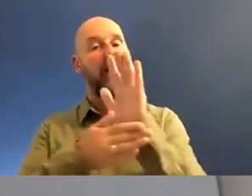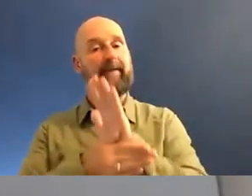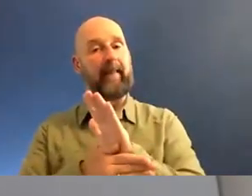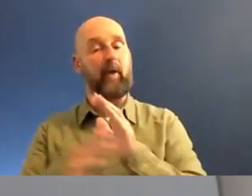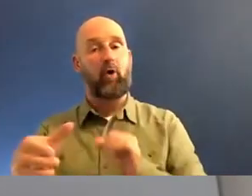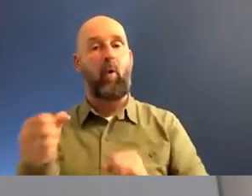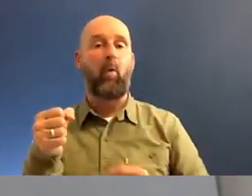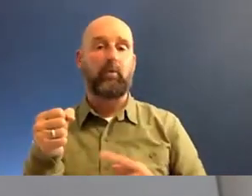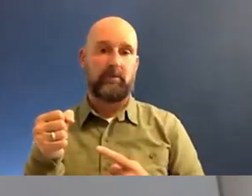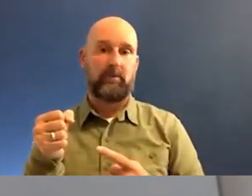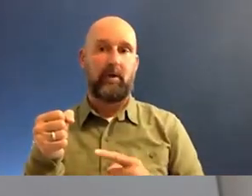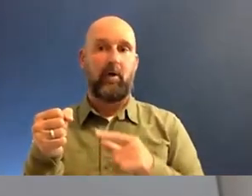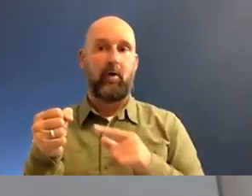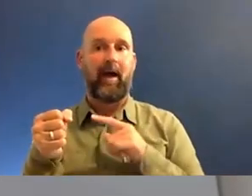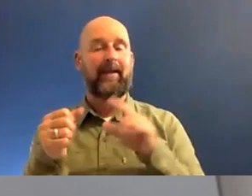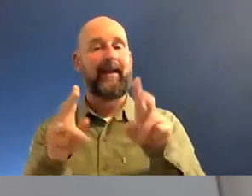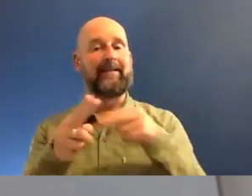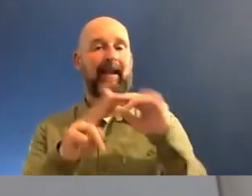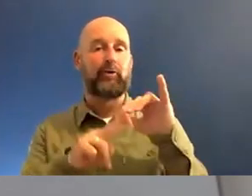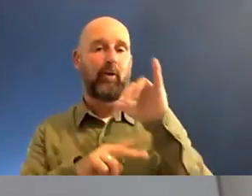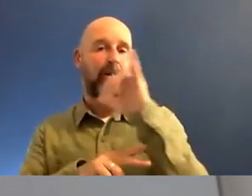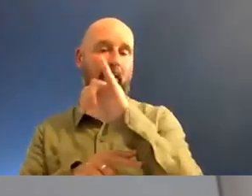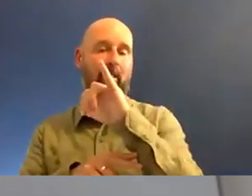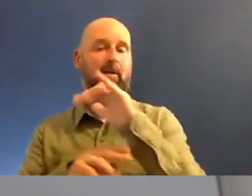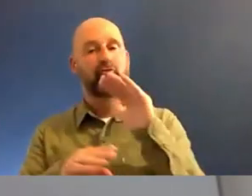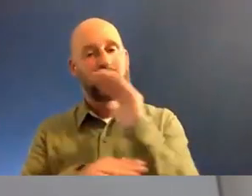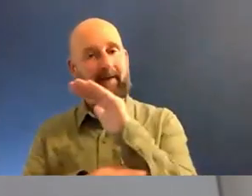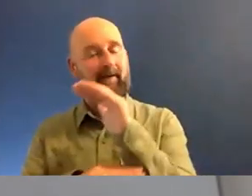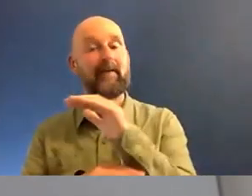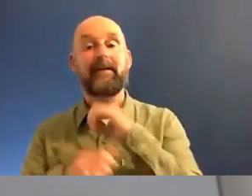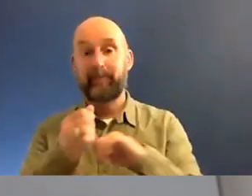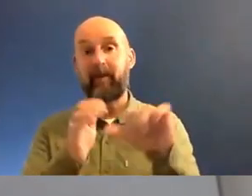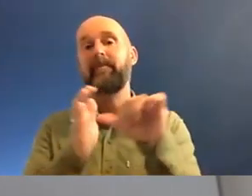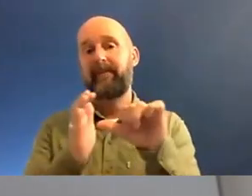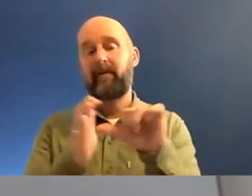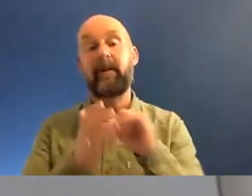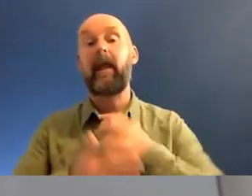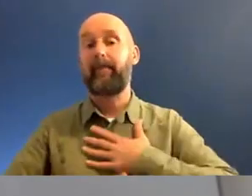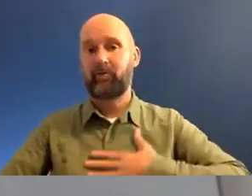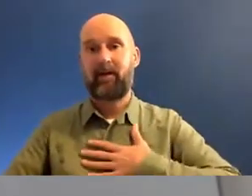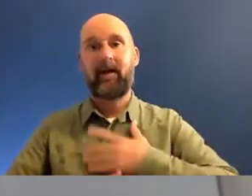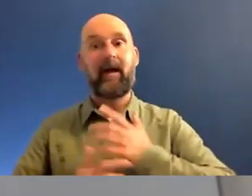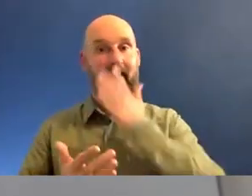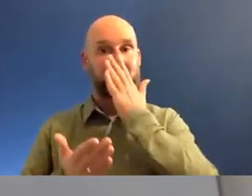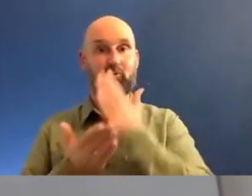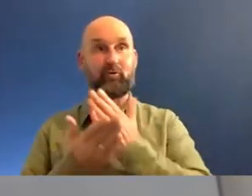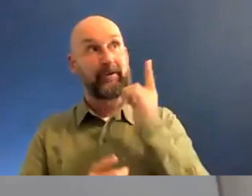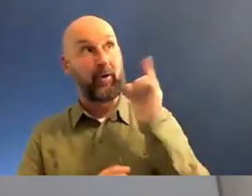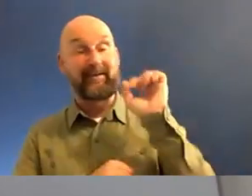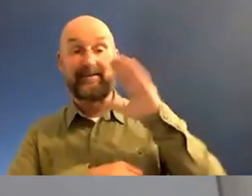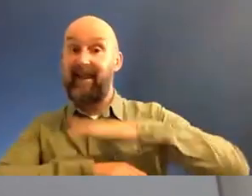hold because it involves international travel and that's been, that's been very difficult emotionally, but I have to trust in God's timing.